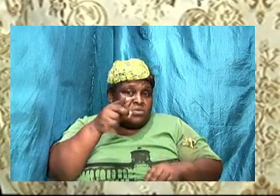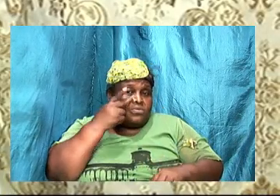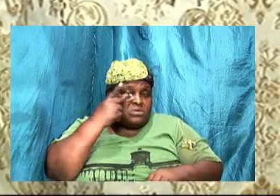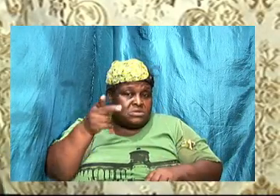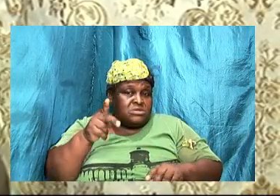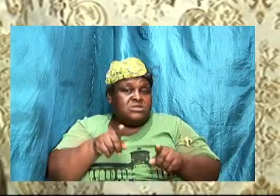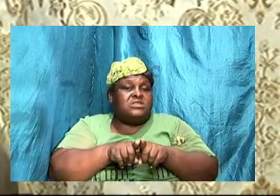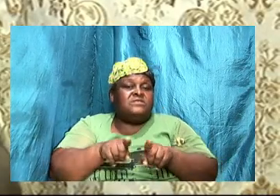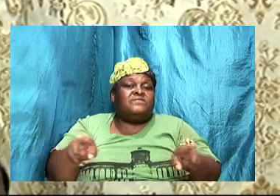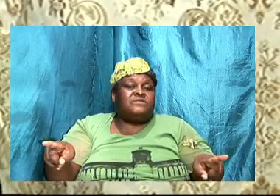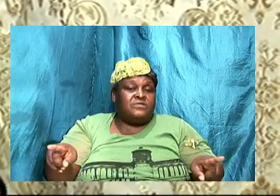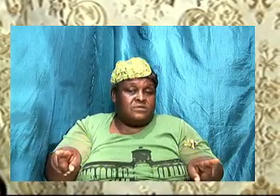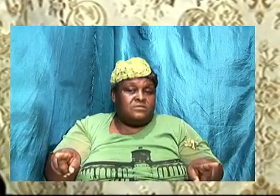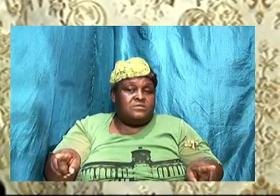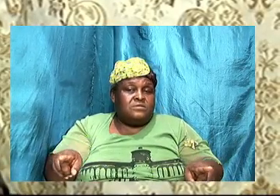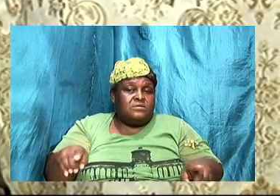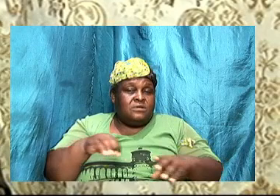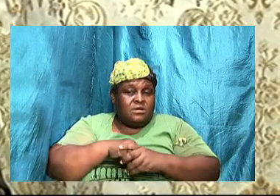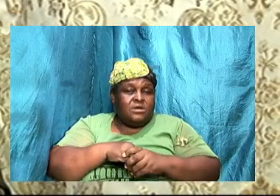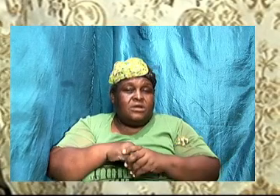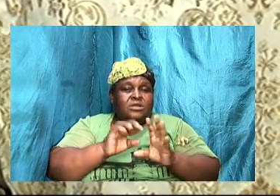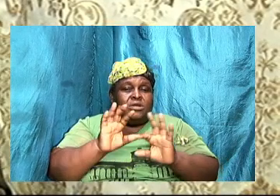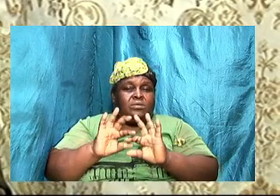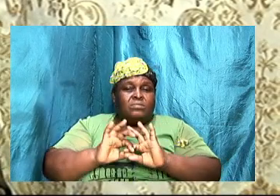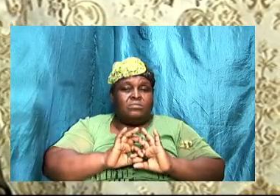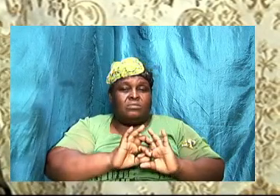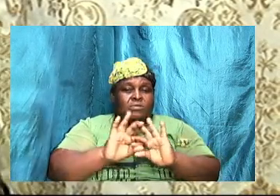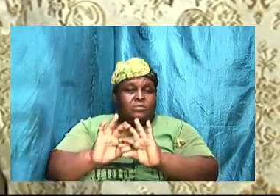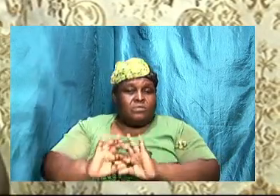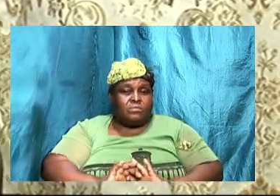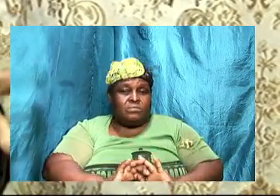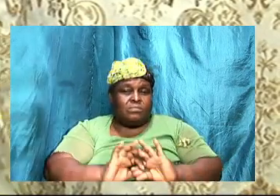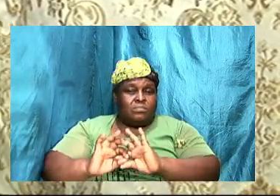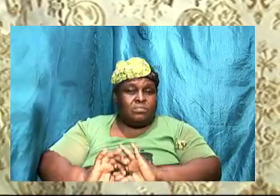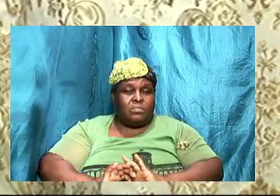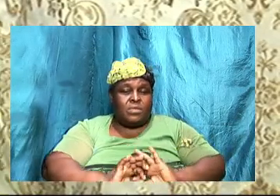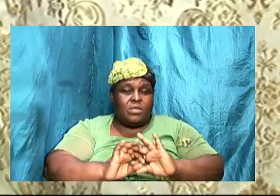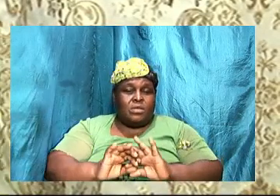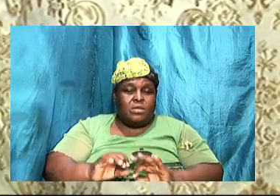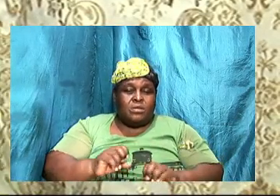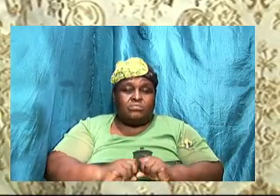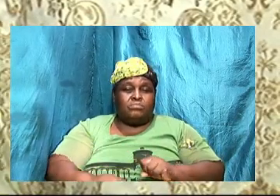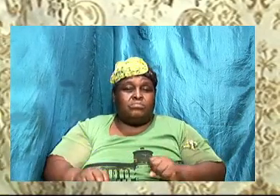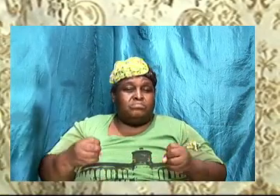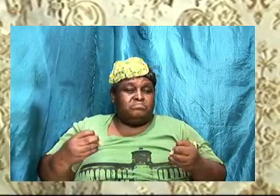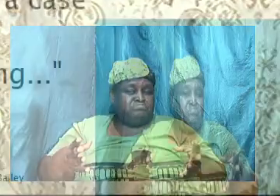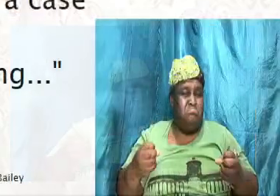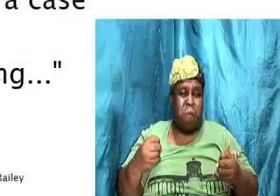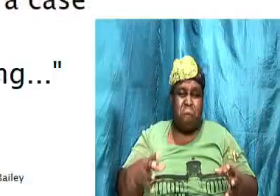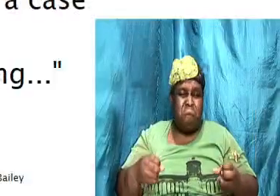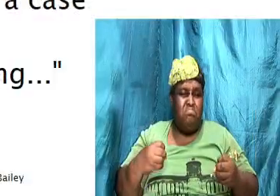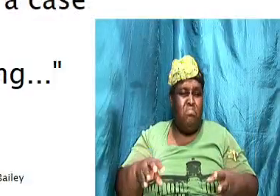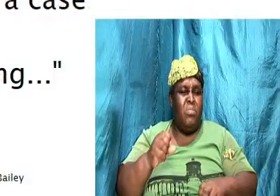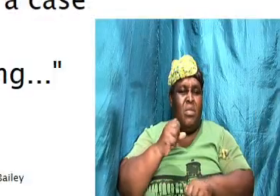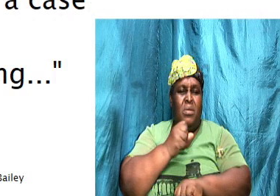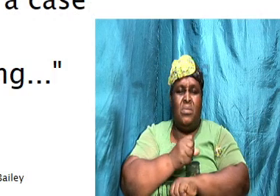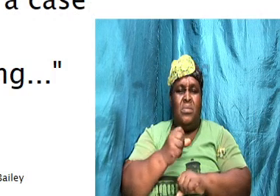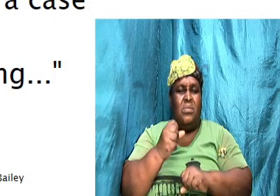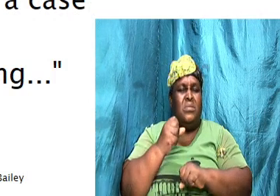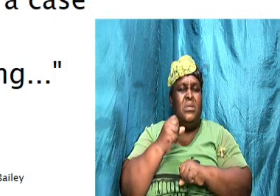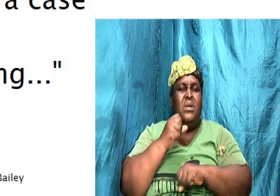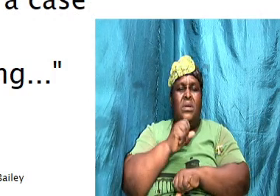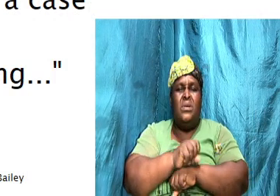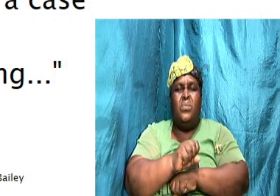So give your full attention. Don't multitask or get distracted when he or she is